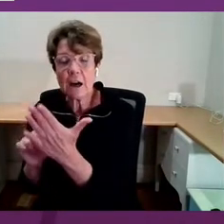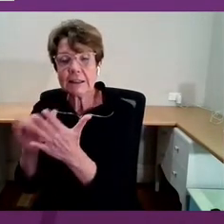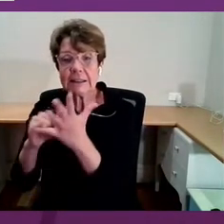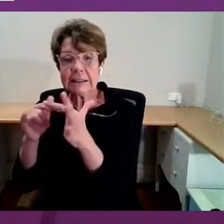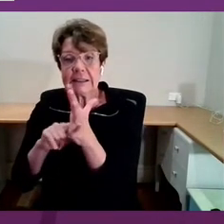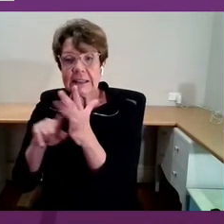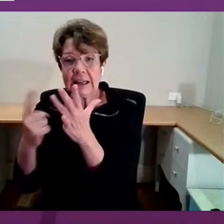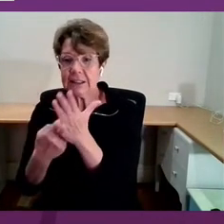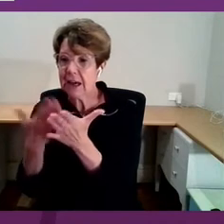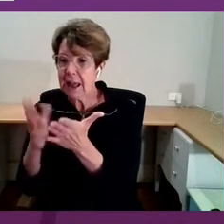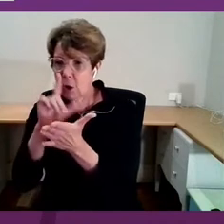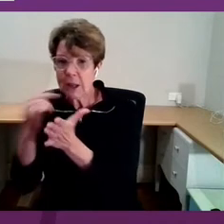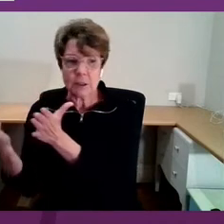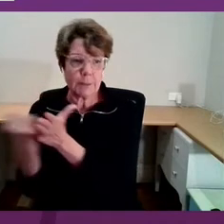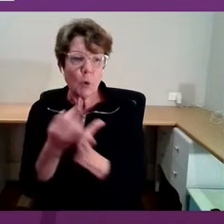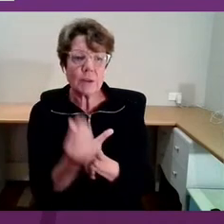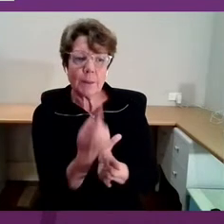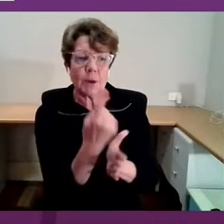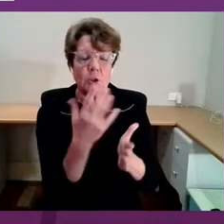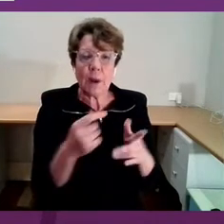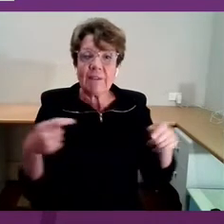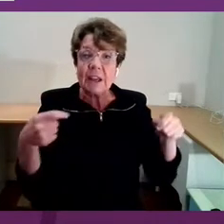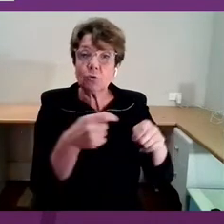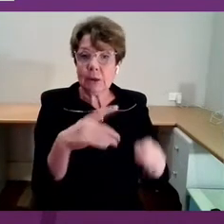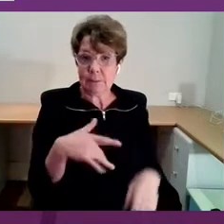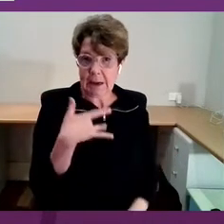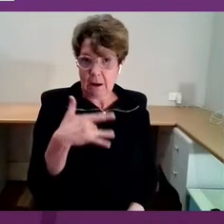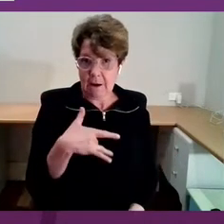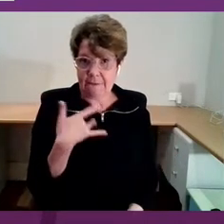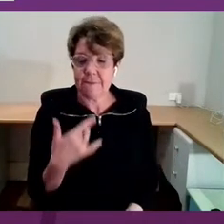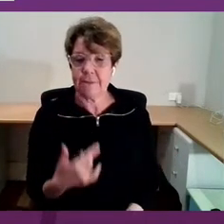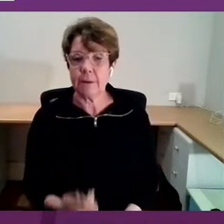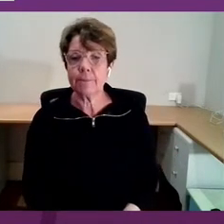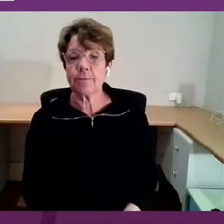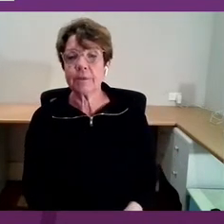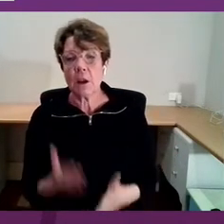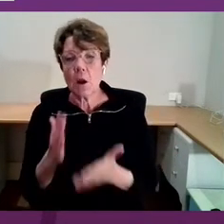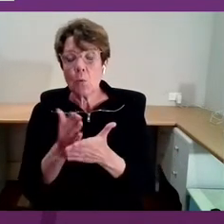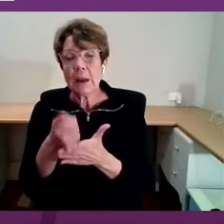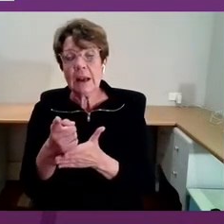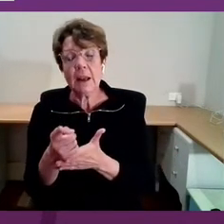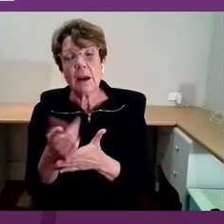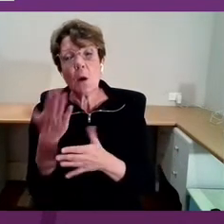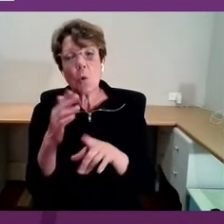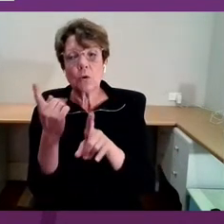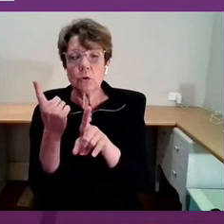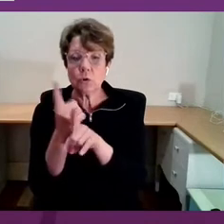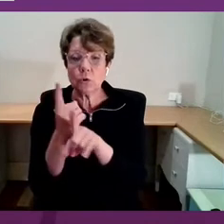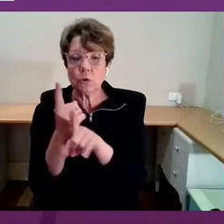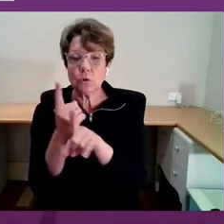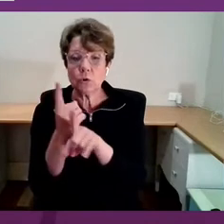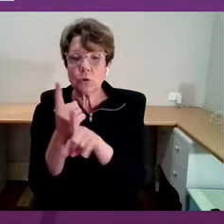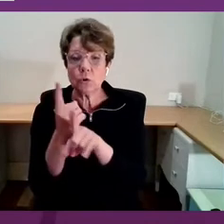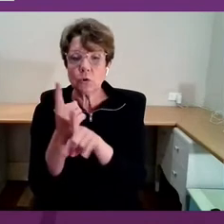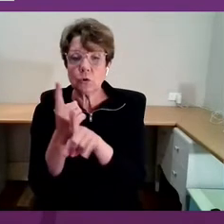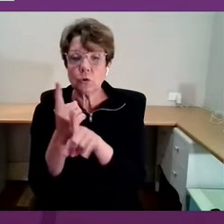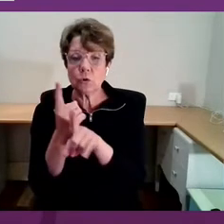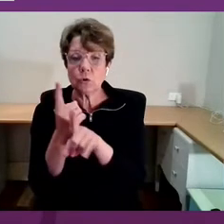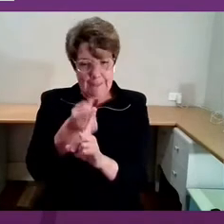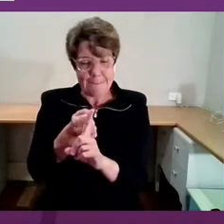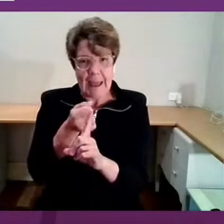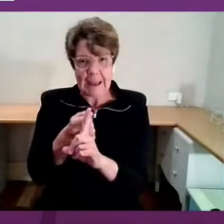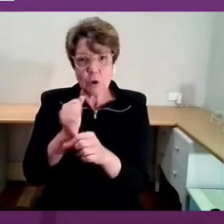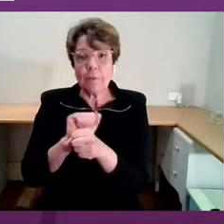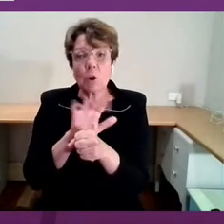contributing life? And I'm leading with this because I want to take this way outside, just the impact of COVID. The contribution